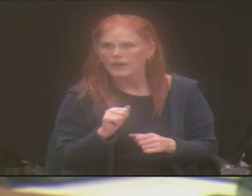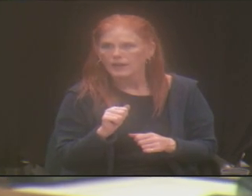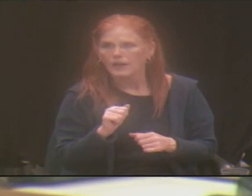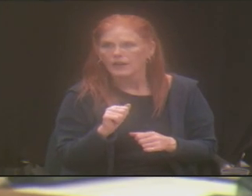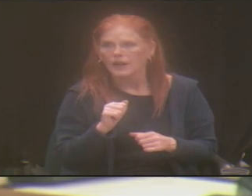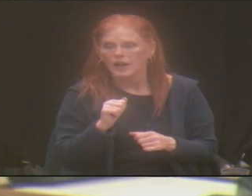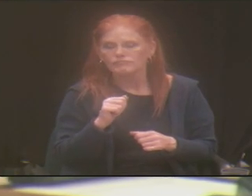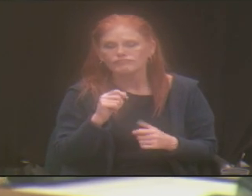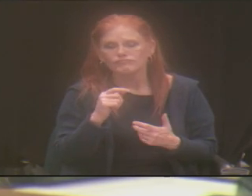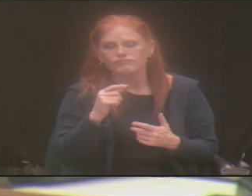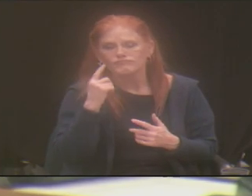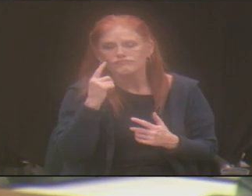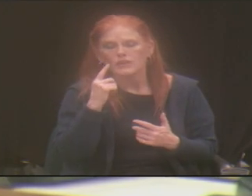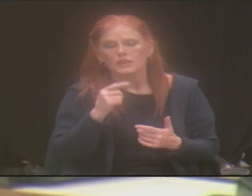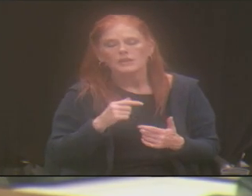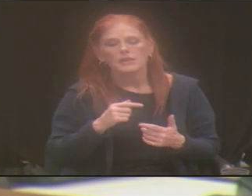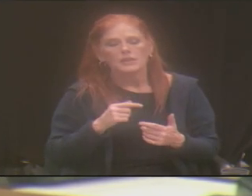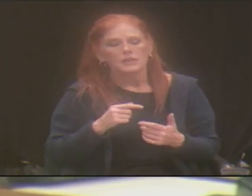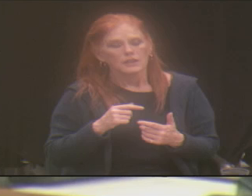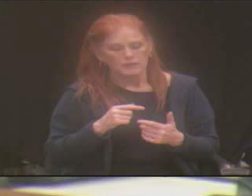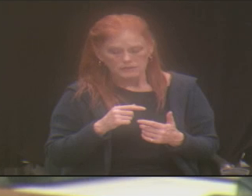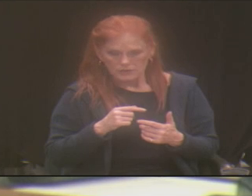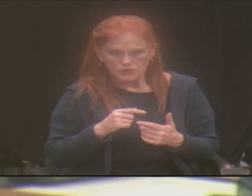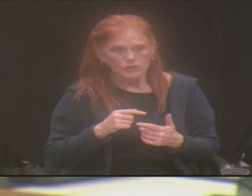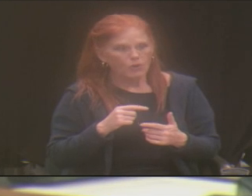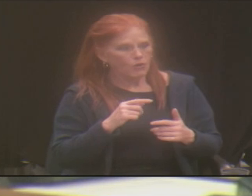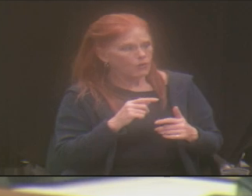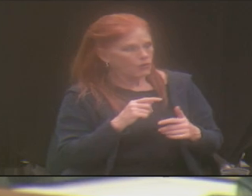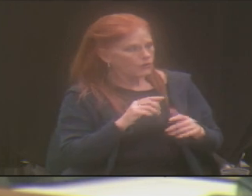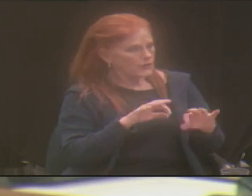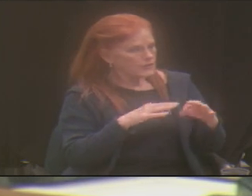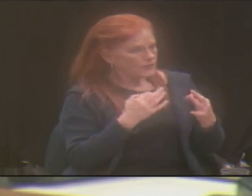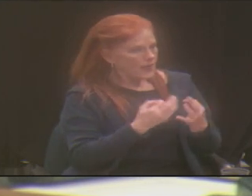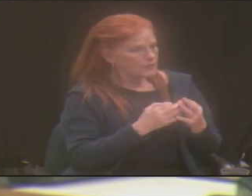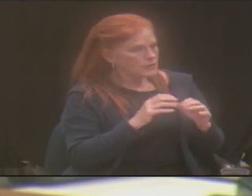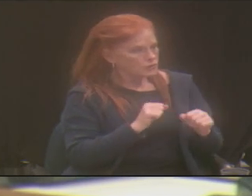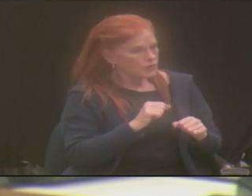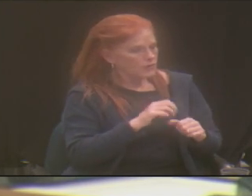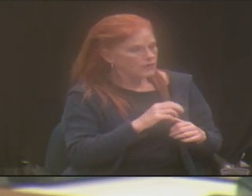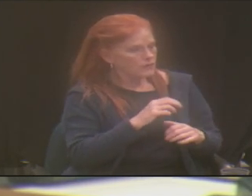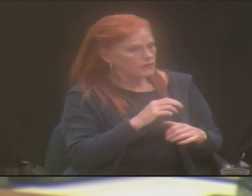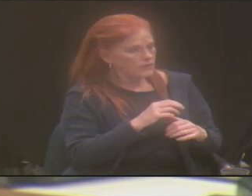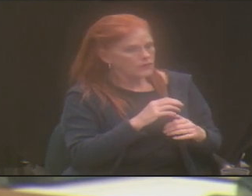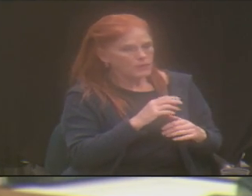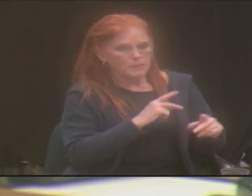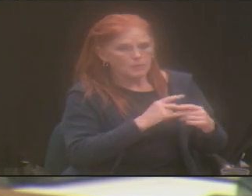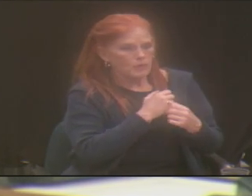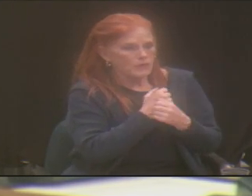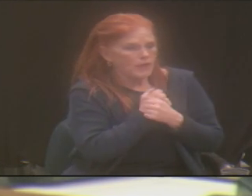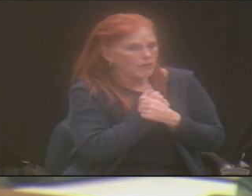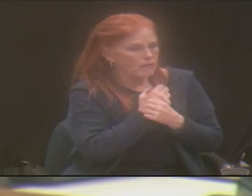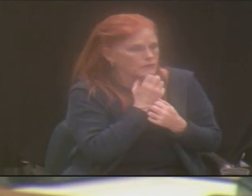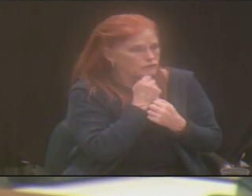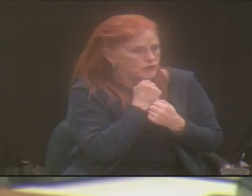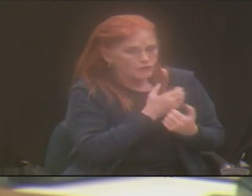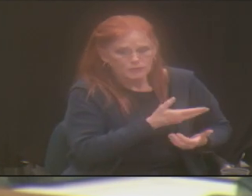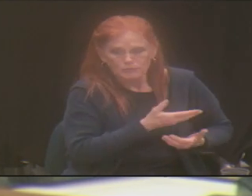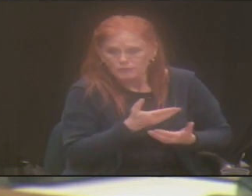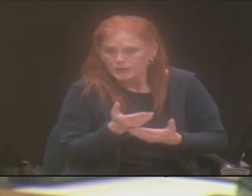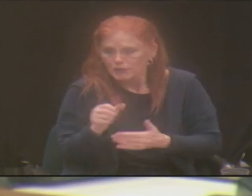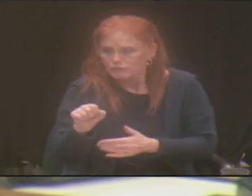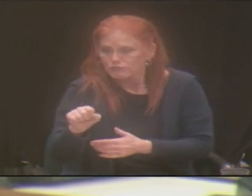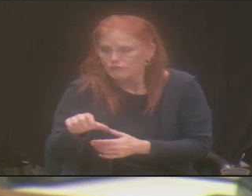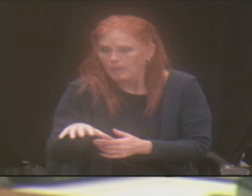families could come and drop their loved ones off safely. And they were being poured into